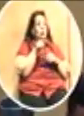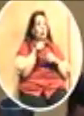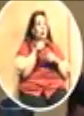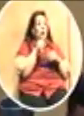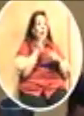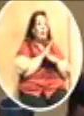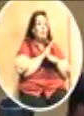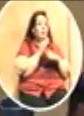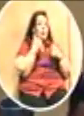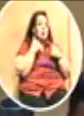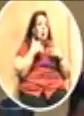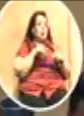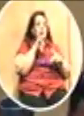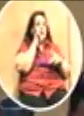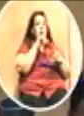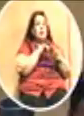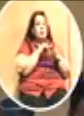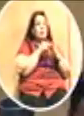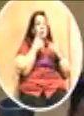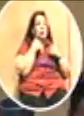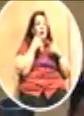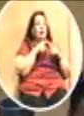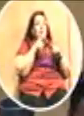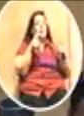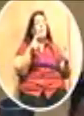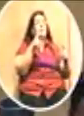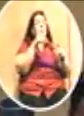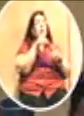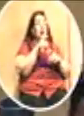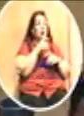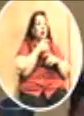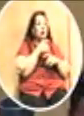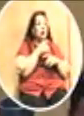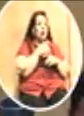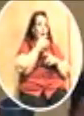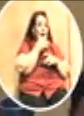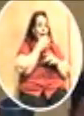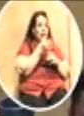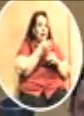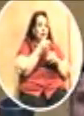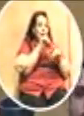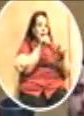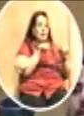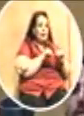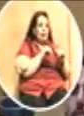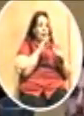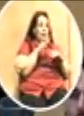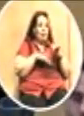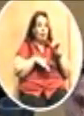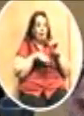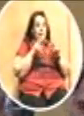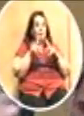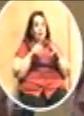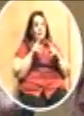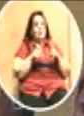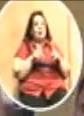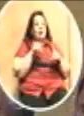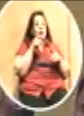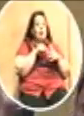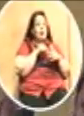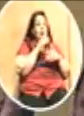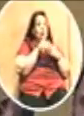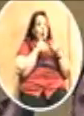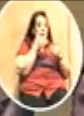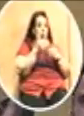mean that you have a greater interest in a given area of town than the people generally. This whole process